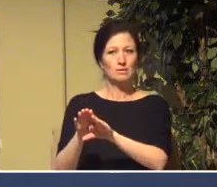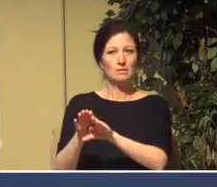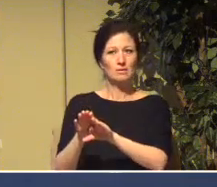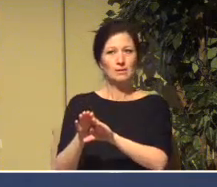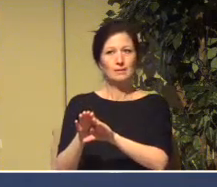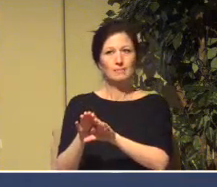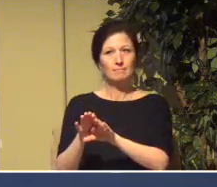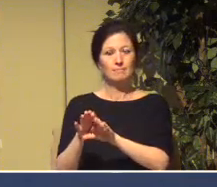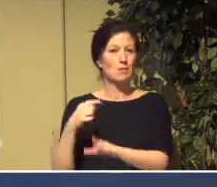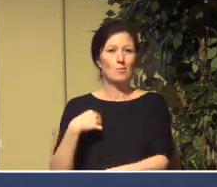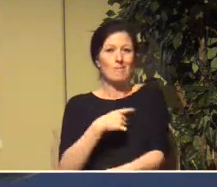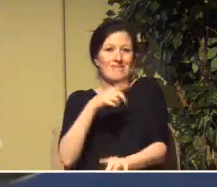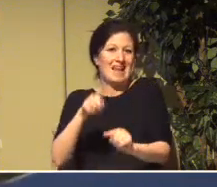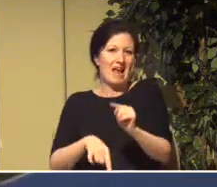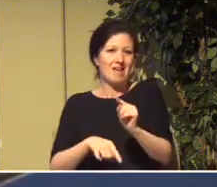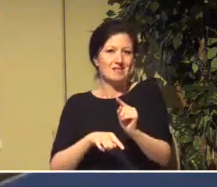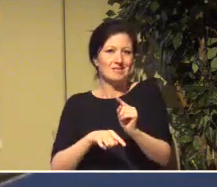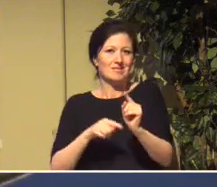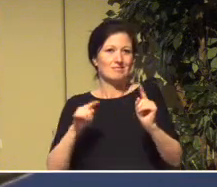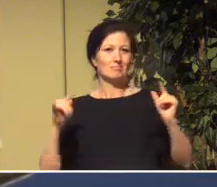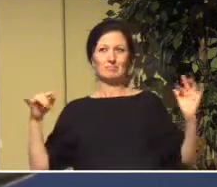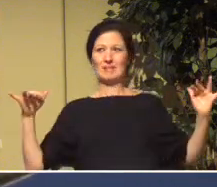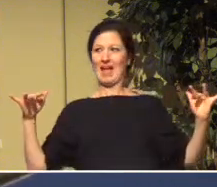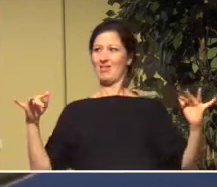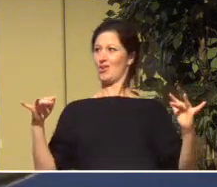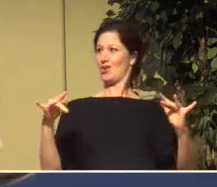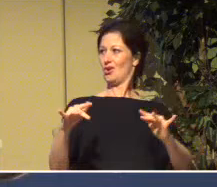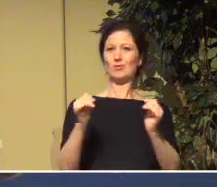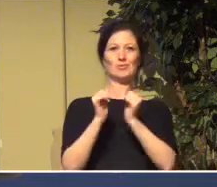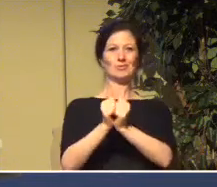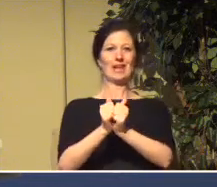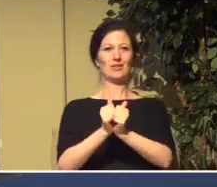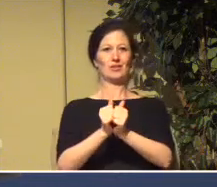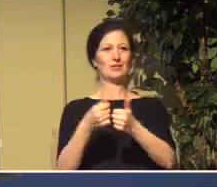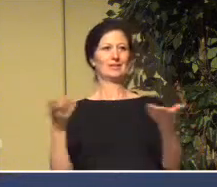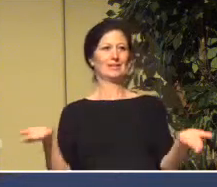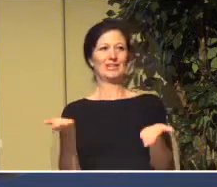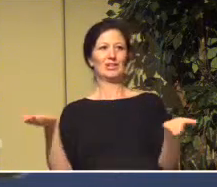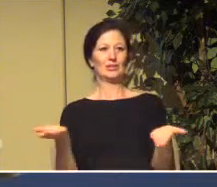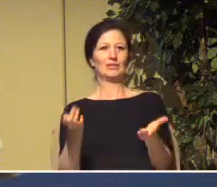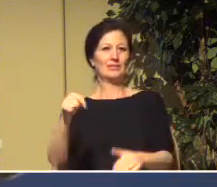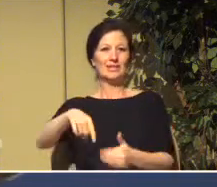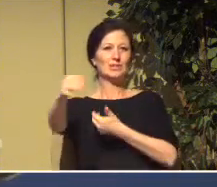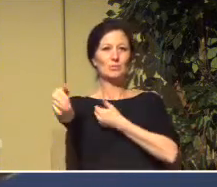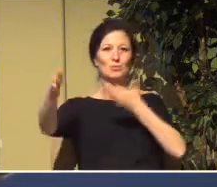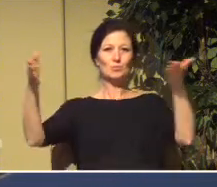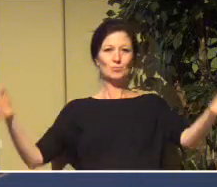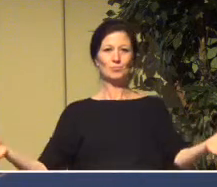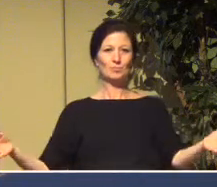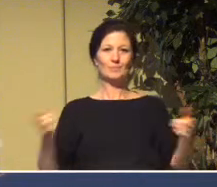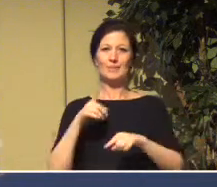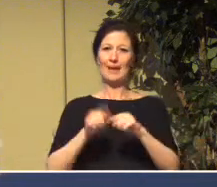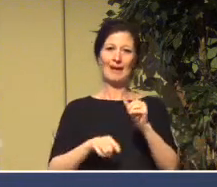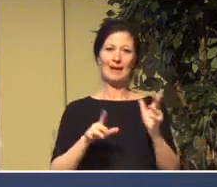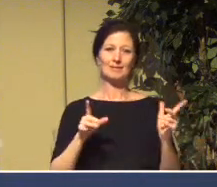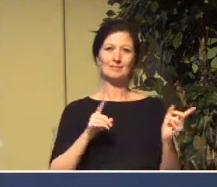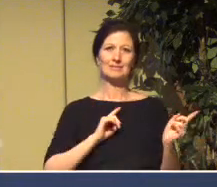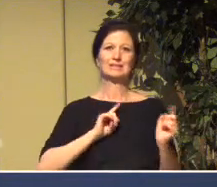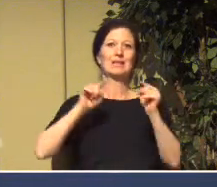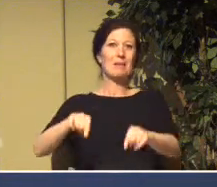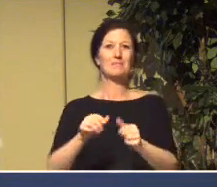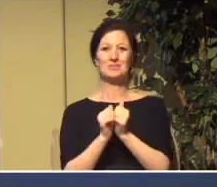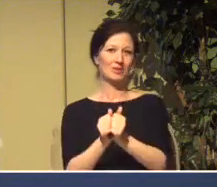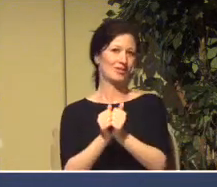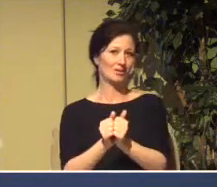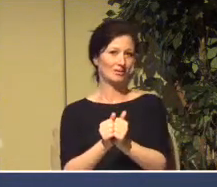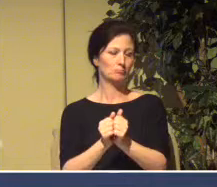And so we can't gather in this auditorium. We can't come together. We come